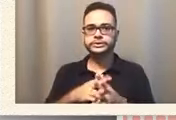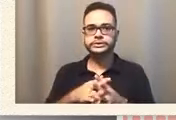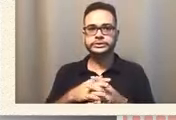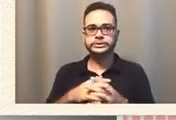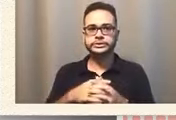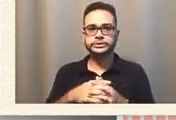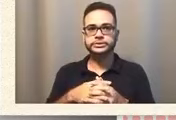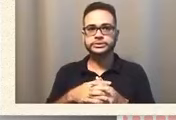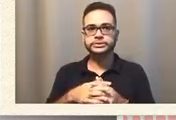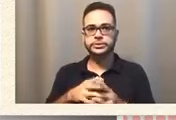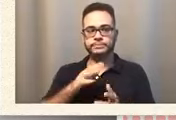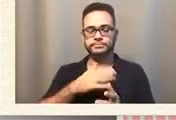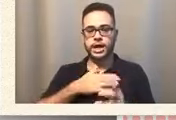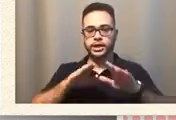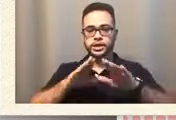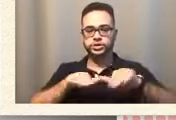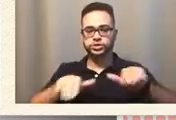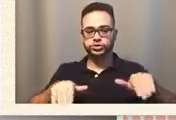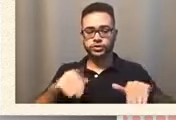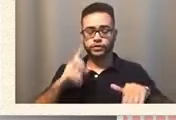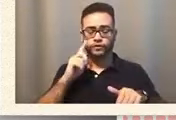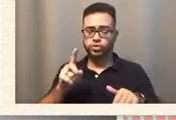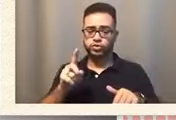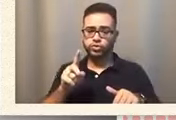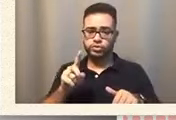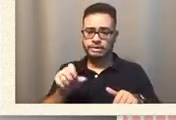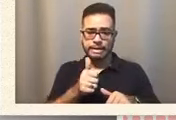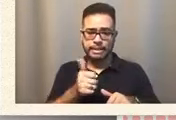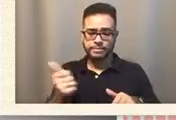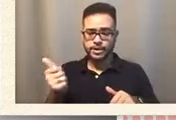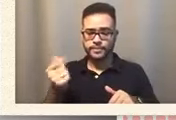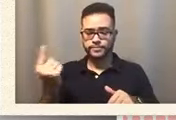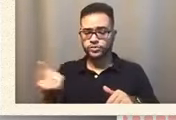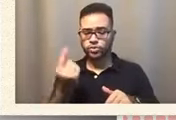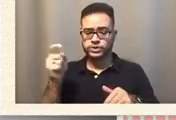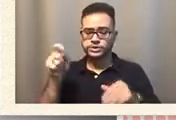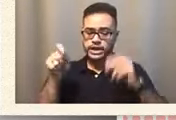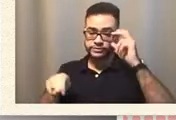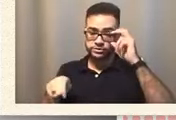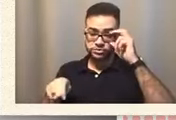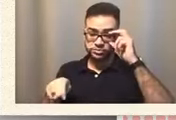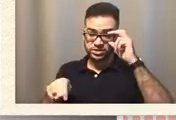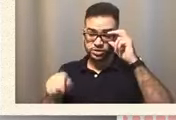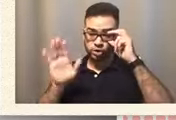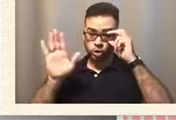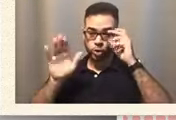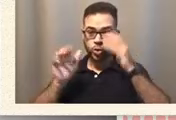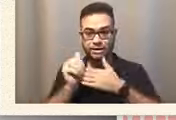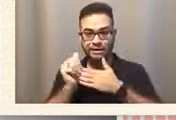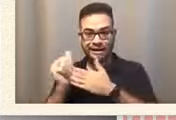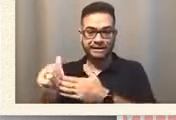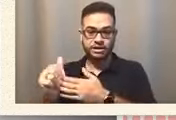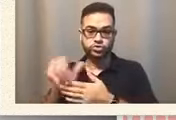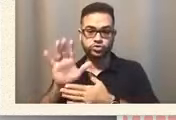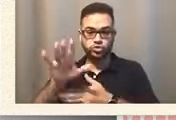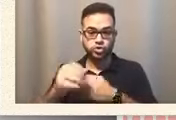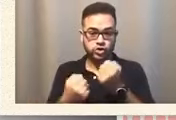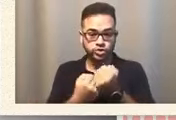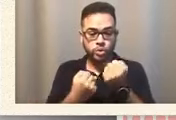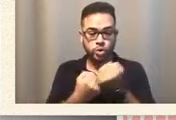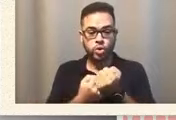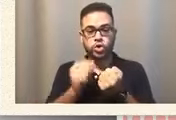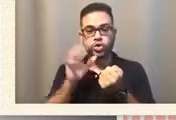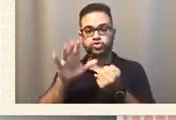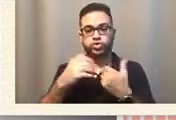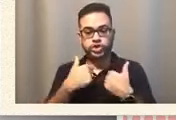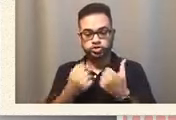my kids always for anybody, they're always have to be your guidance, your support, your strength in every way you, you can